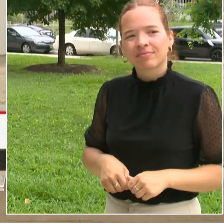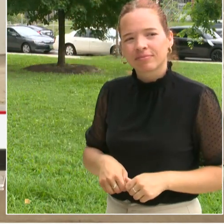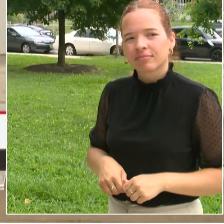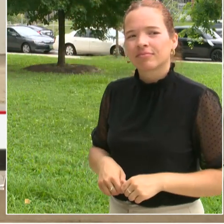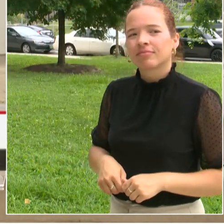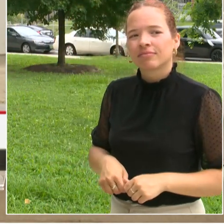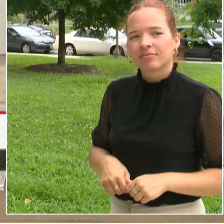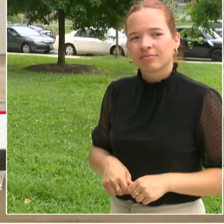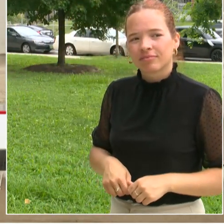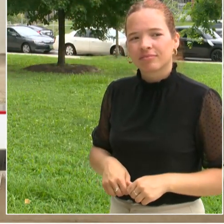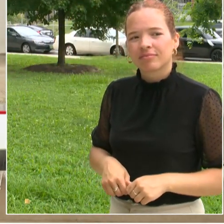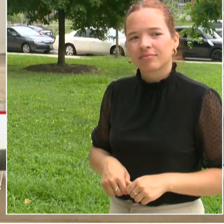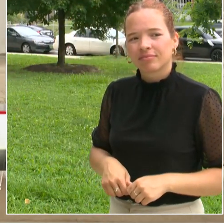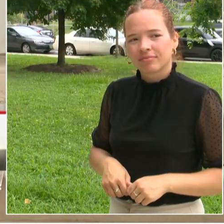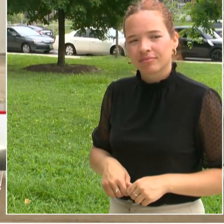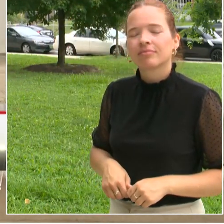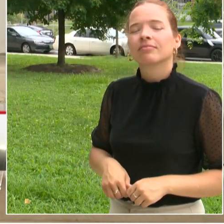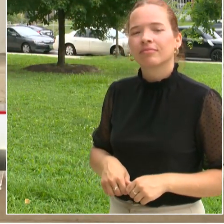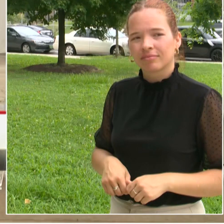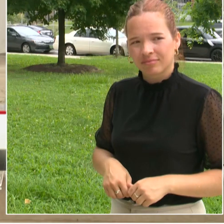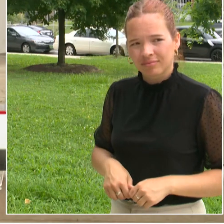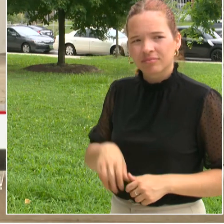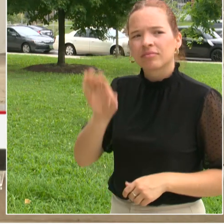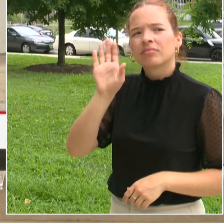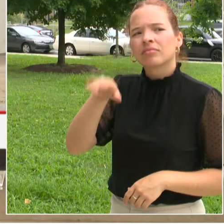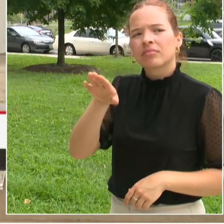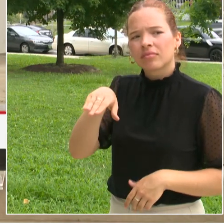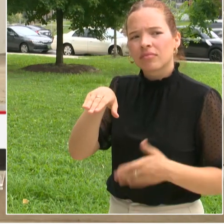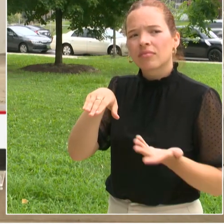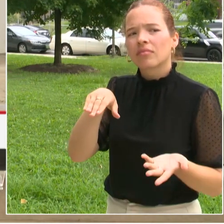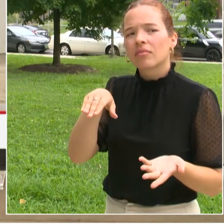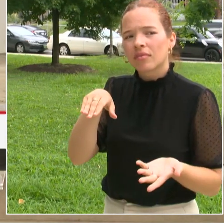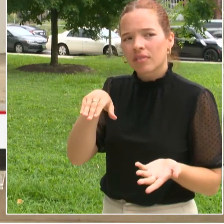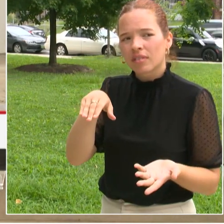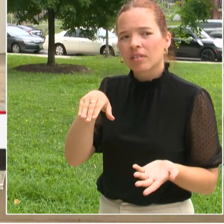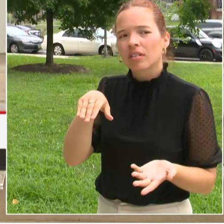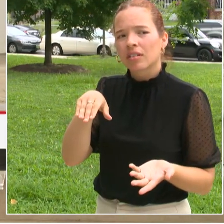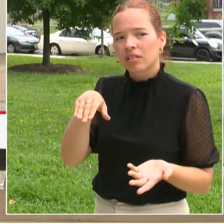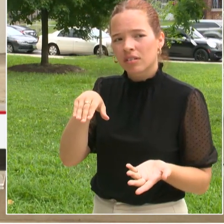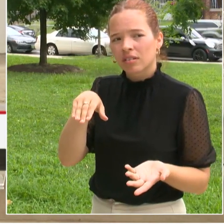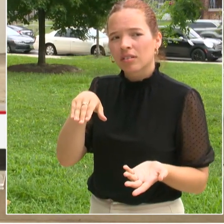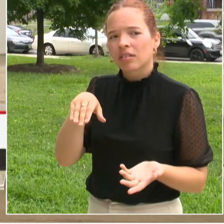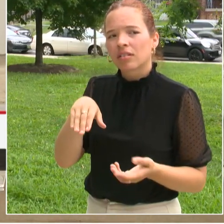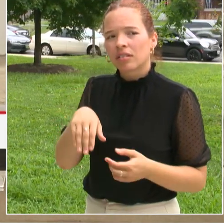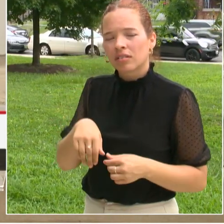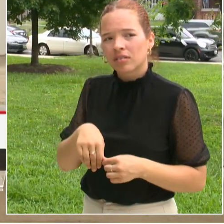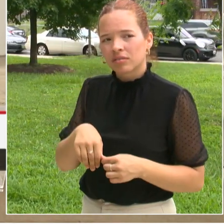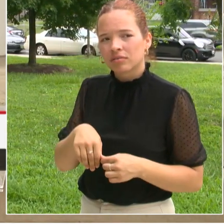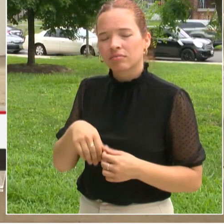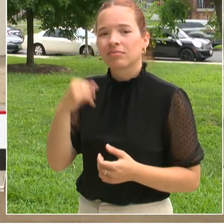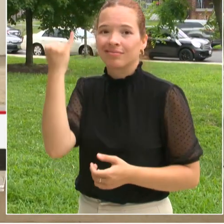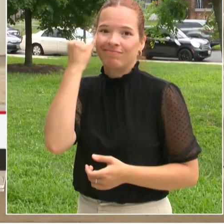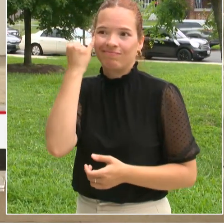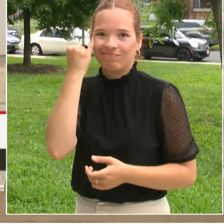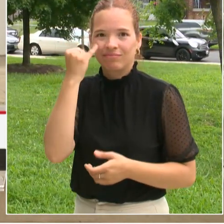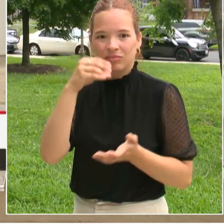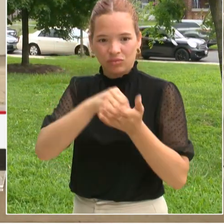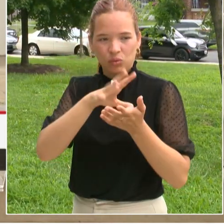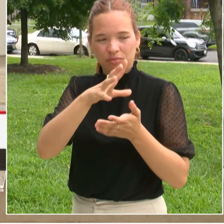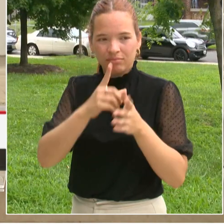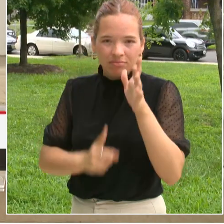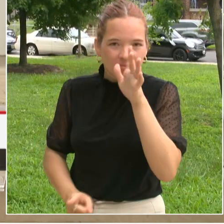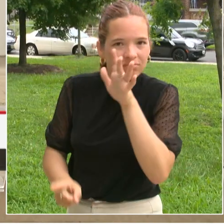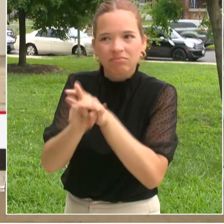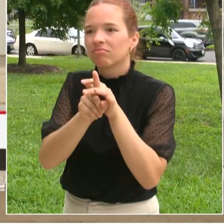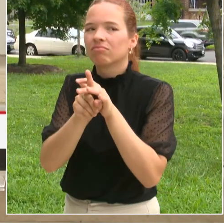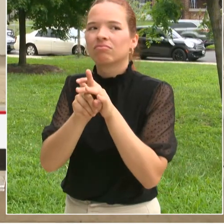if a child shows up on the first day of school again and this might be for Dr. Farabee as well, what is the policy going